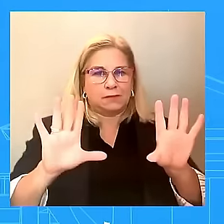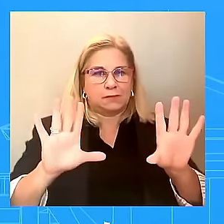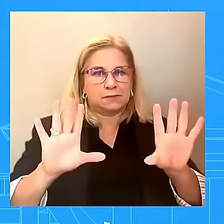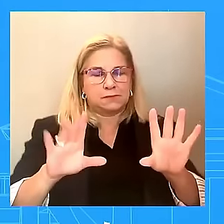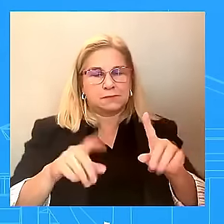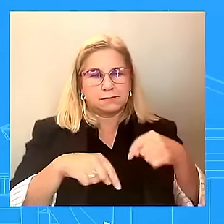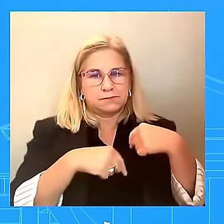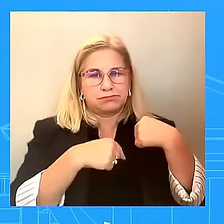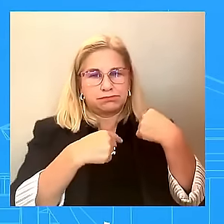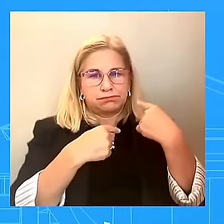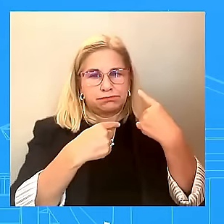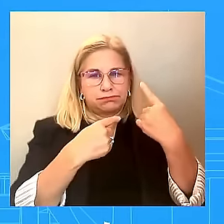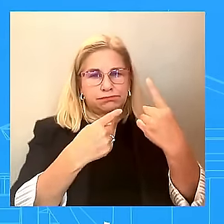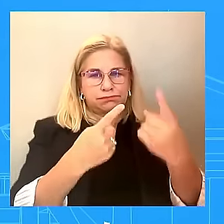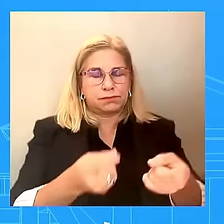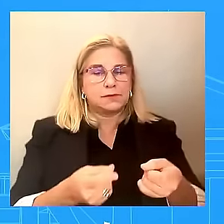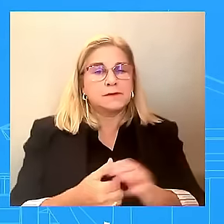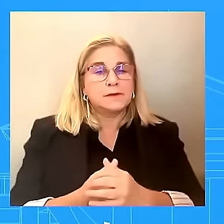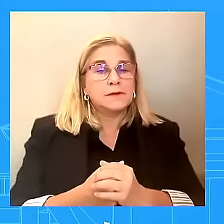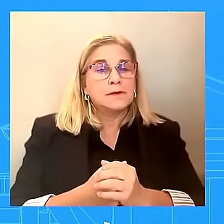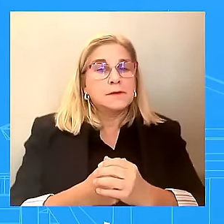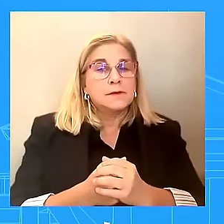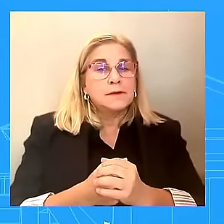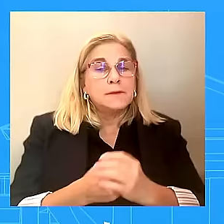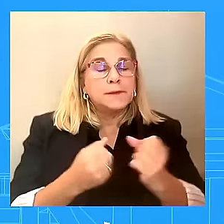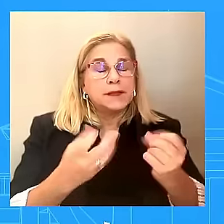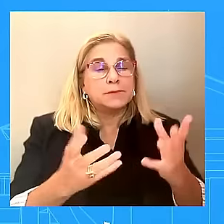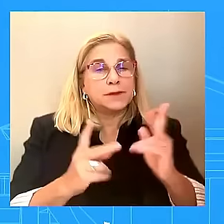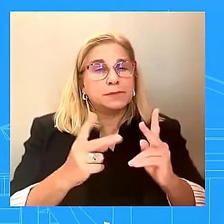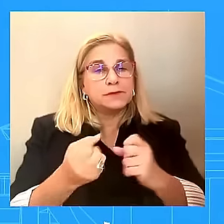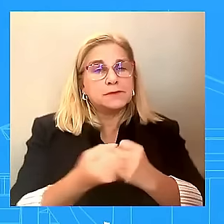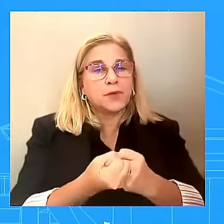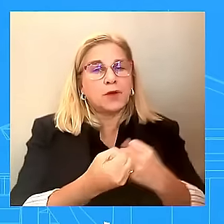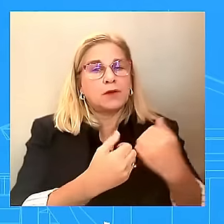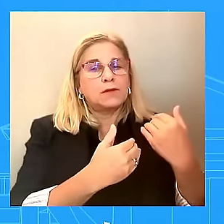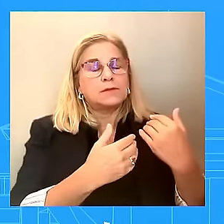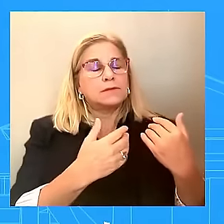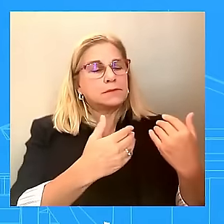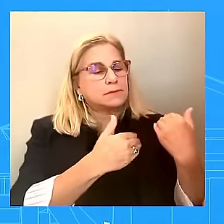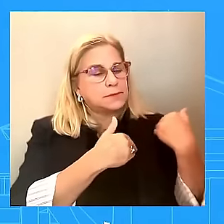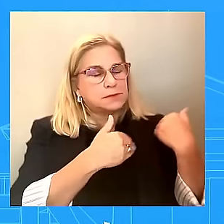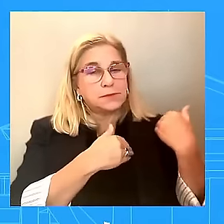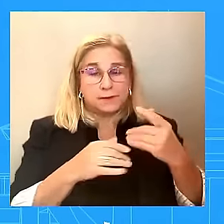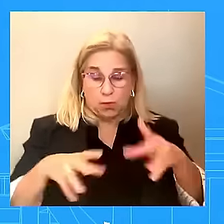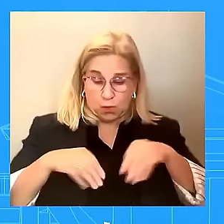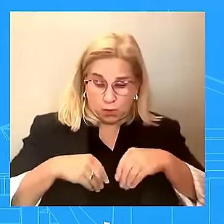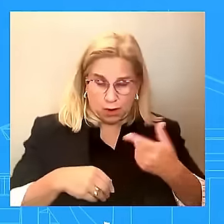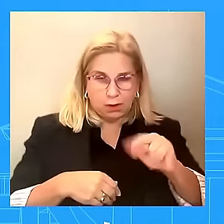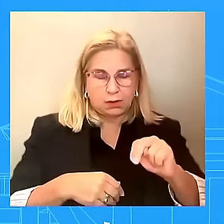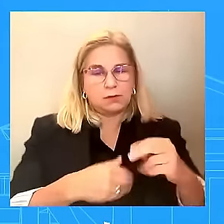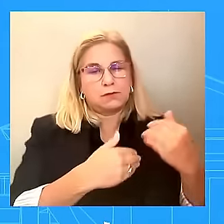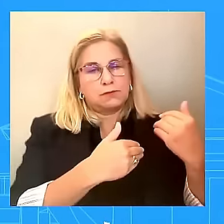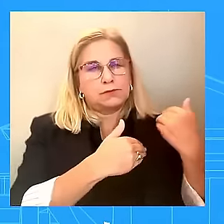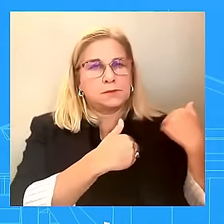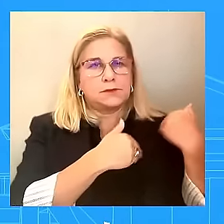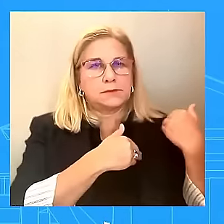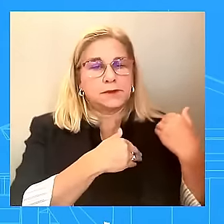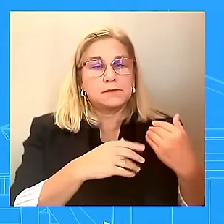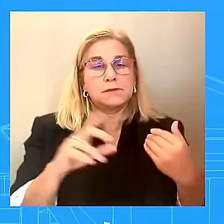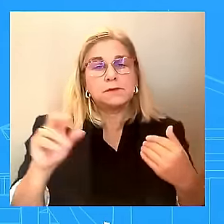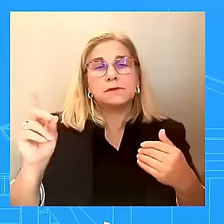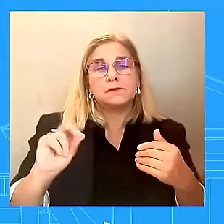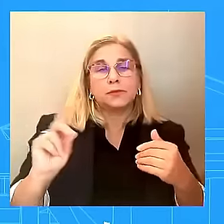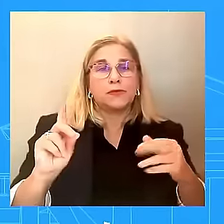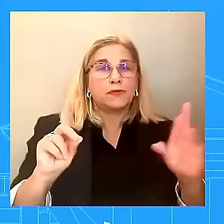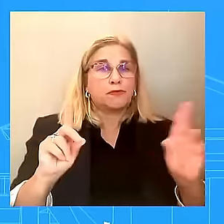a responsible way of having gun ownership. We need to do more here. We need to do more. Go ahead. Thank you, Karine. Back on the long-range missiles